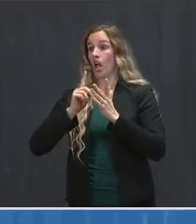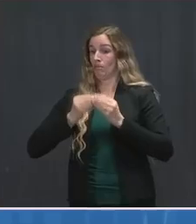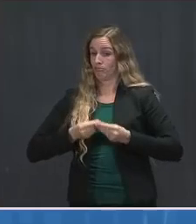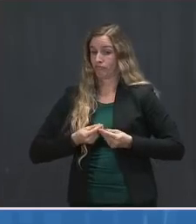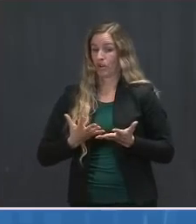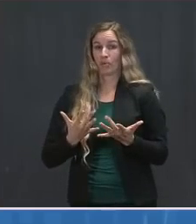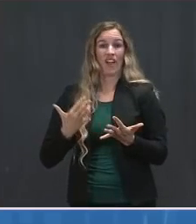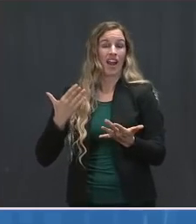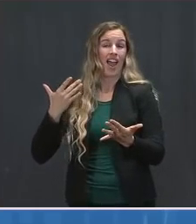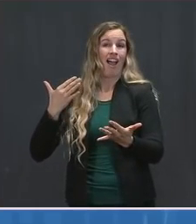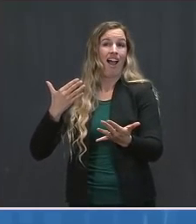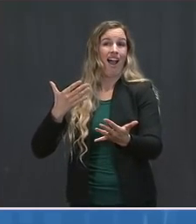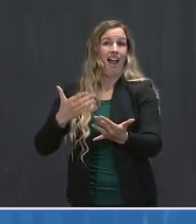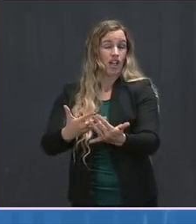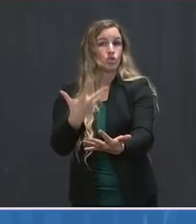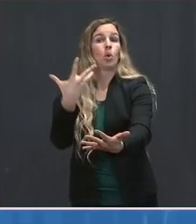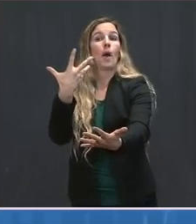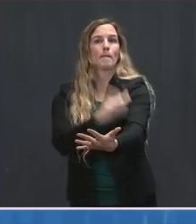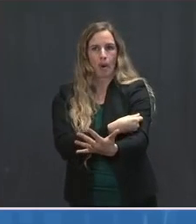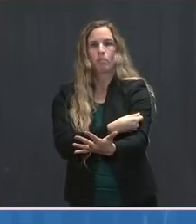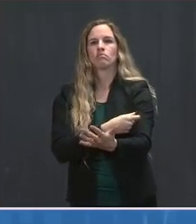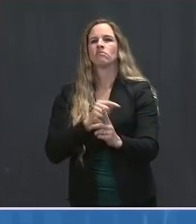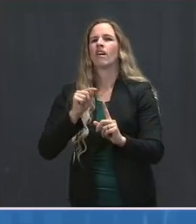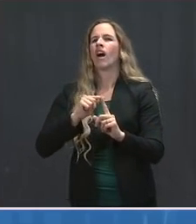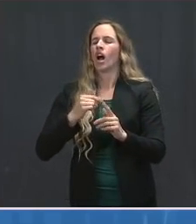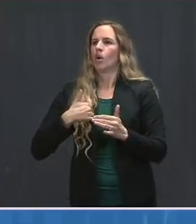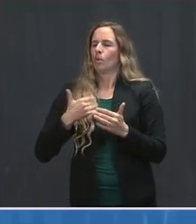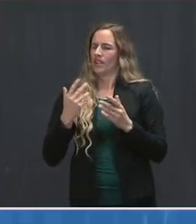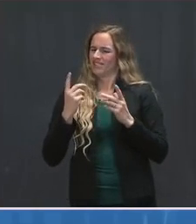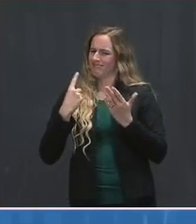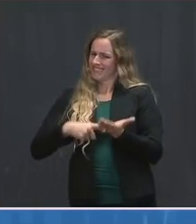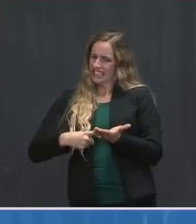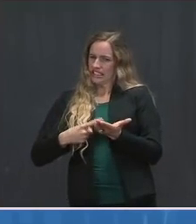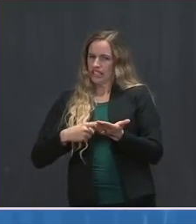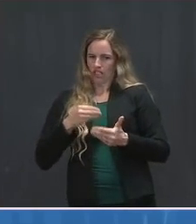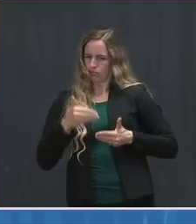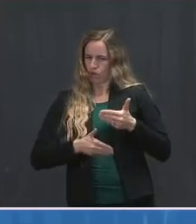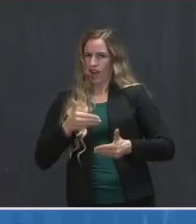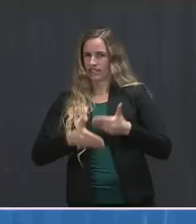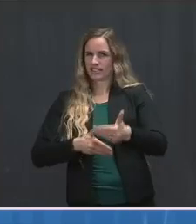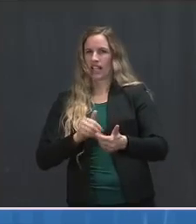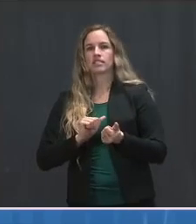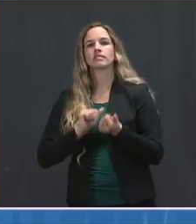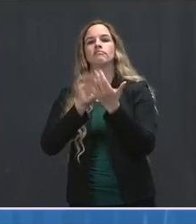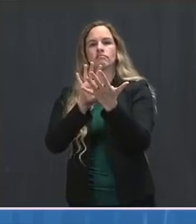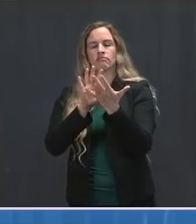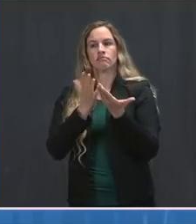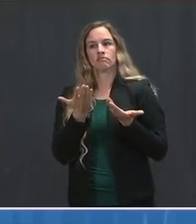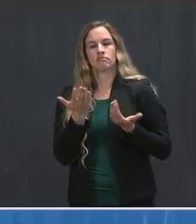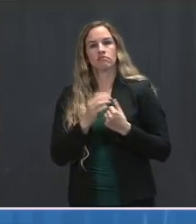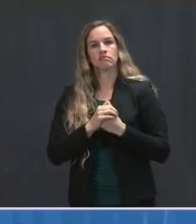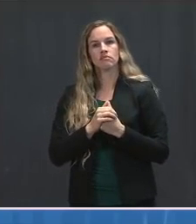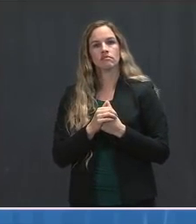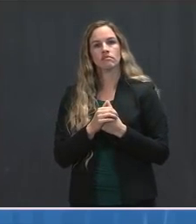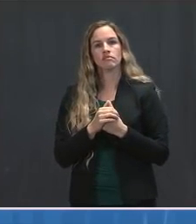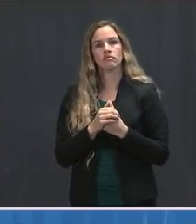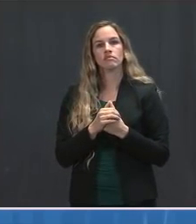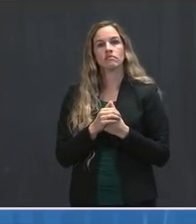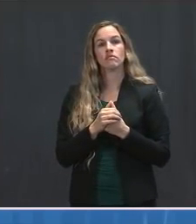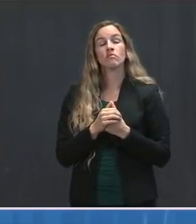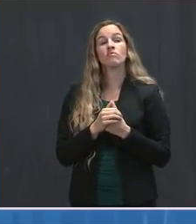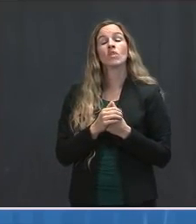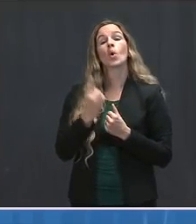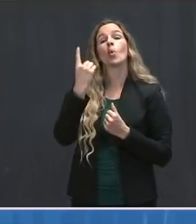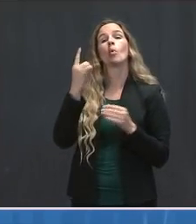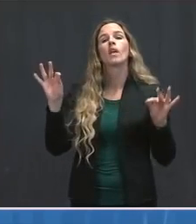that that is, I think, taking and improving the state's ability to get those vaccines in arms more quickly. As one data